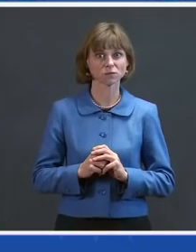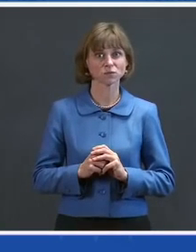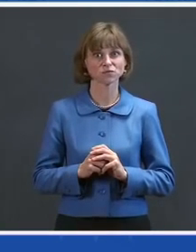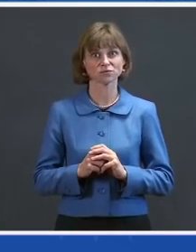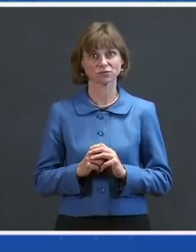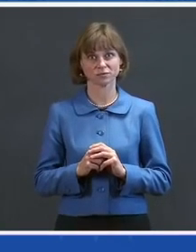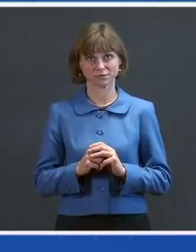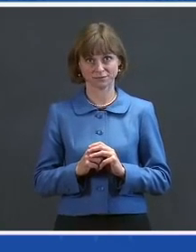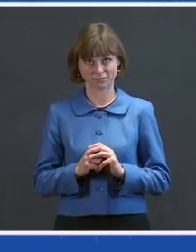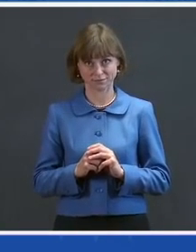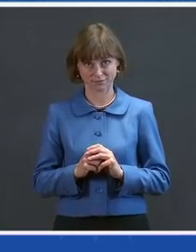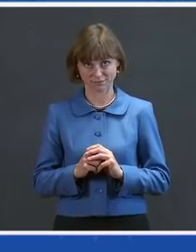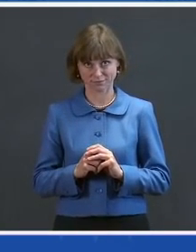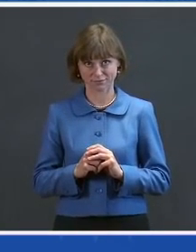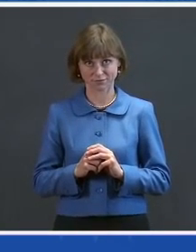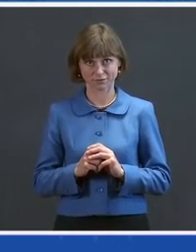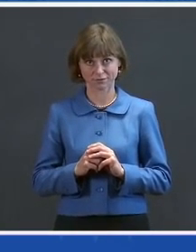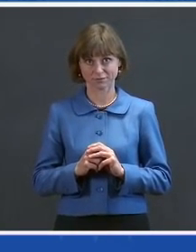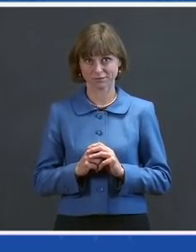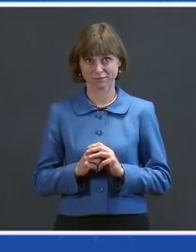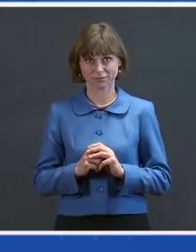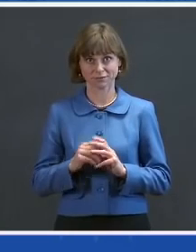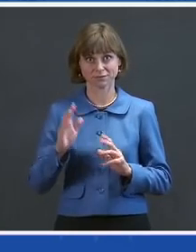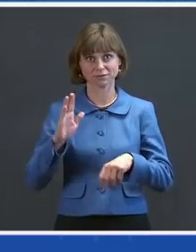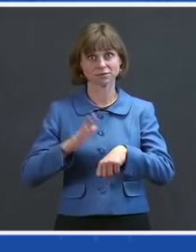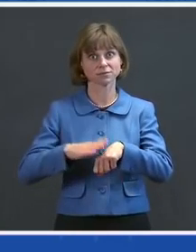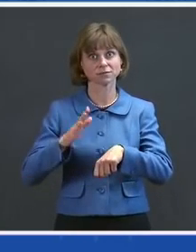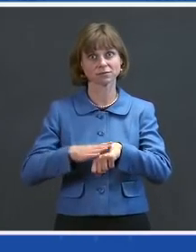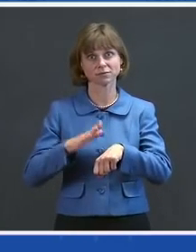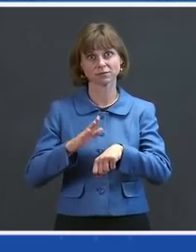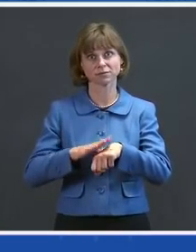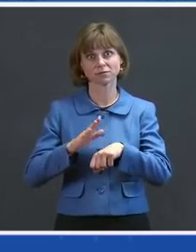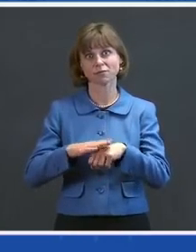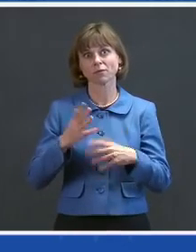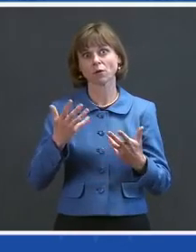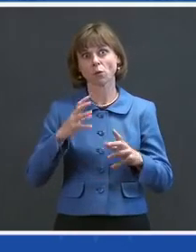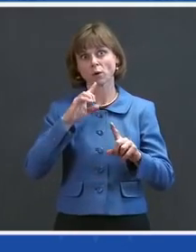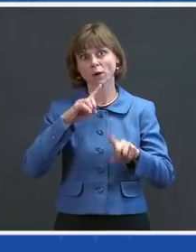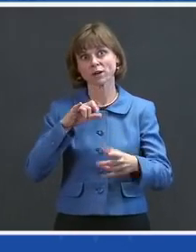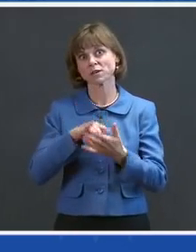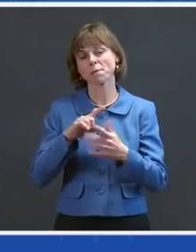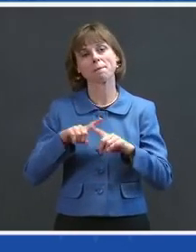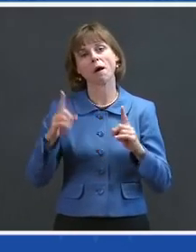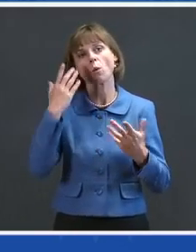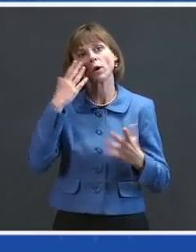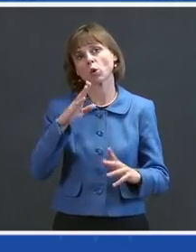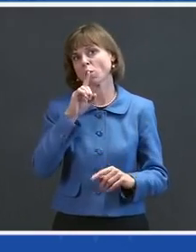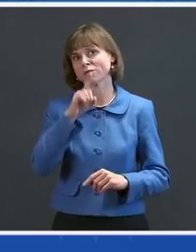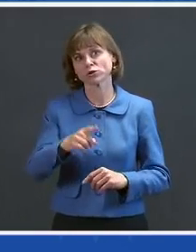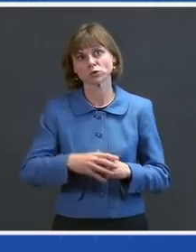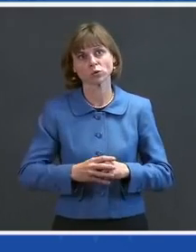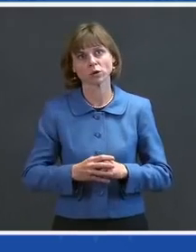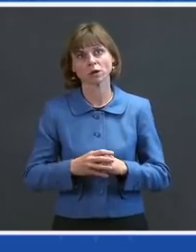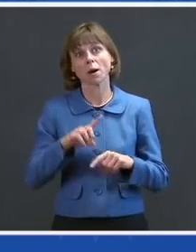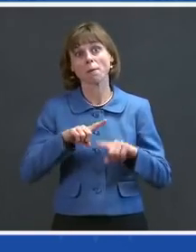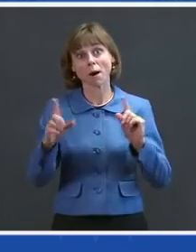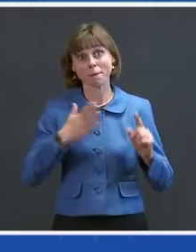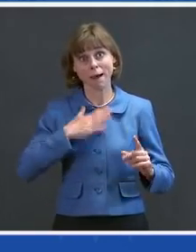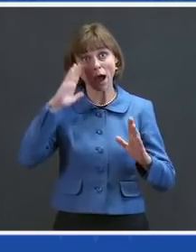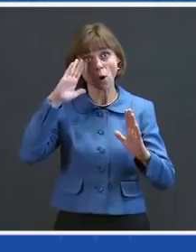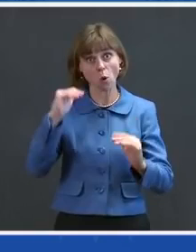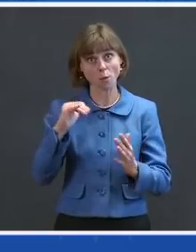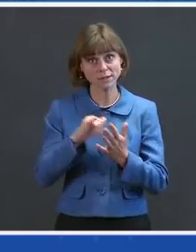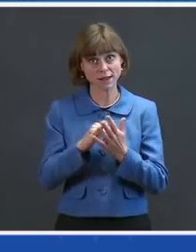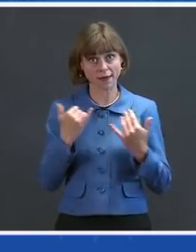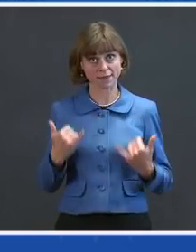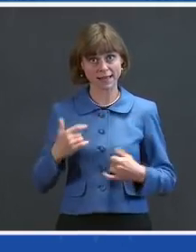they need to get back to normal? I've been cautioned not to give an answer to that, but we don't know for sure. But my hope is, by